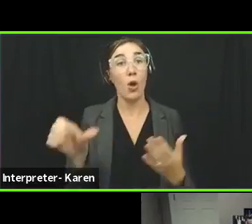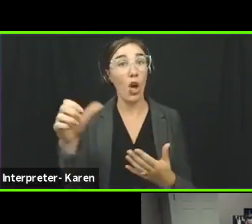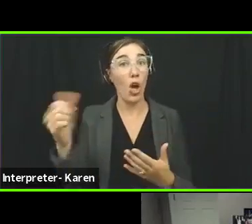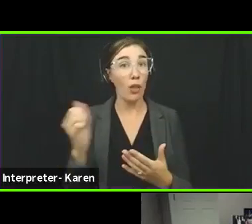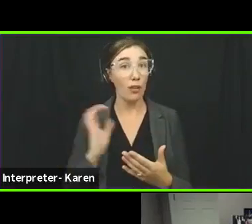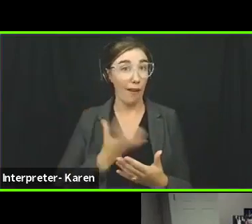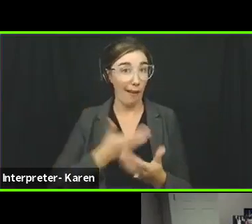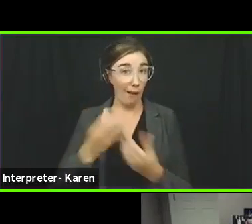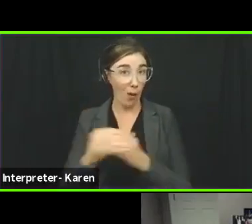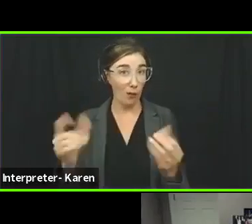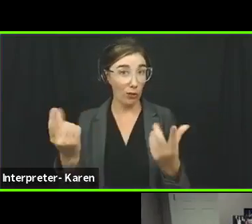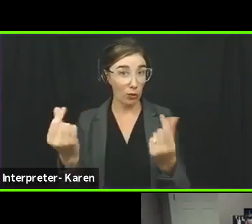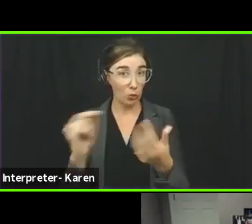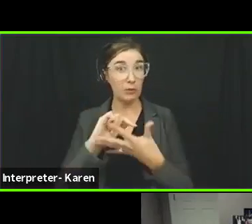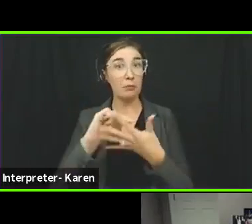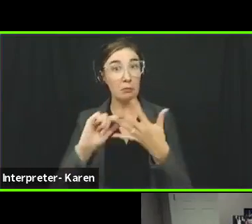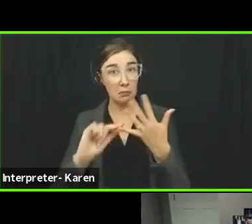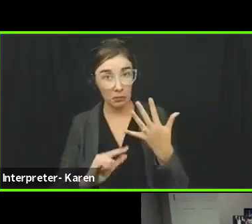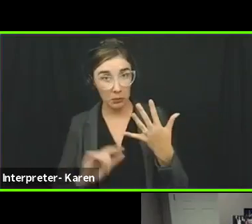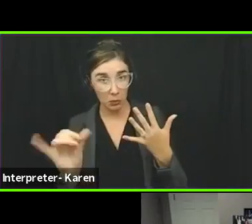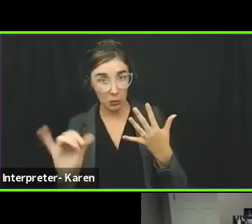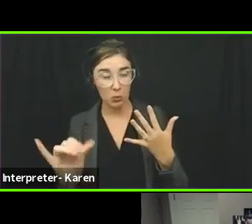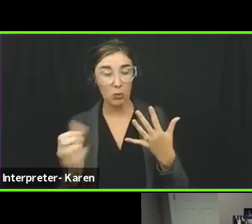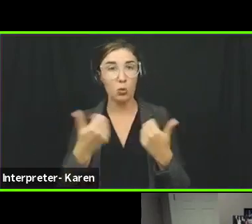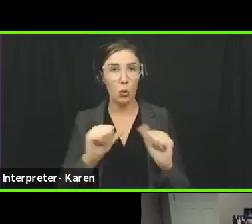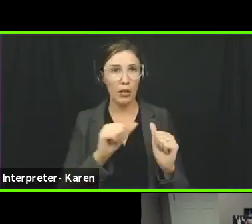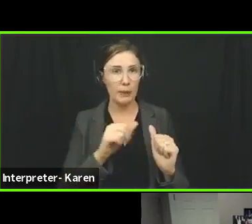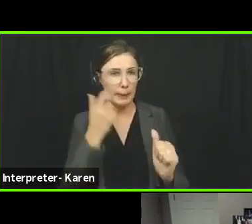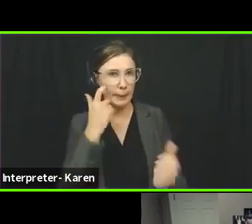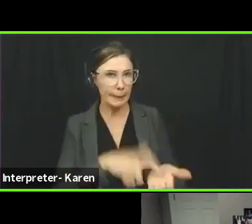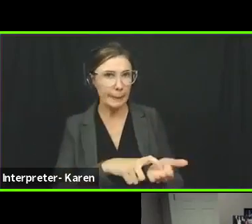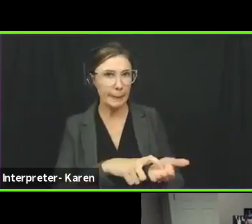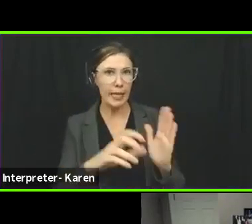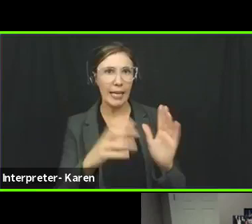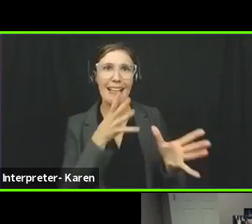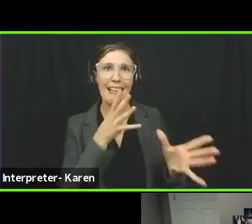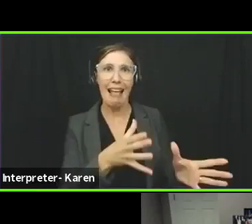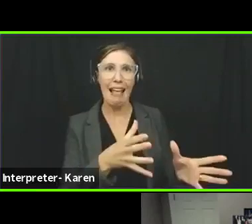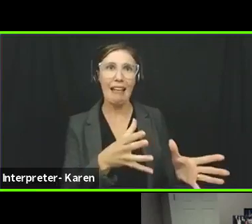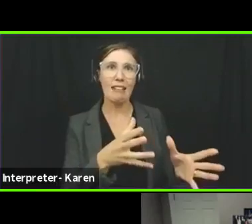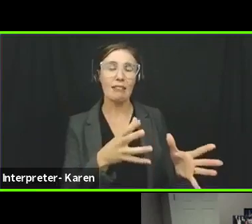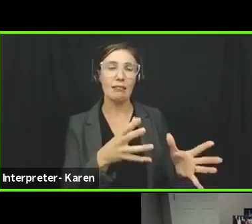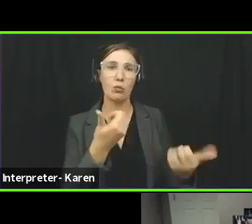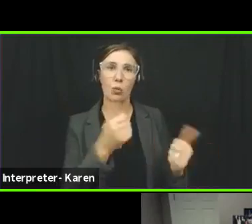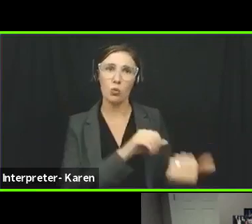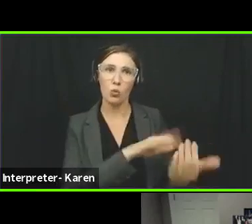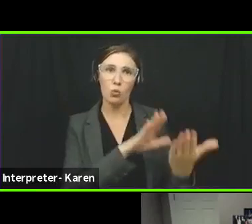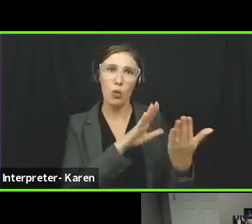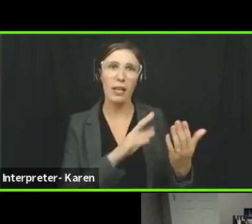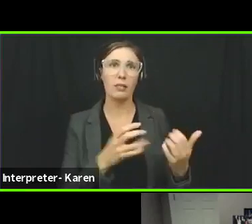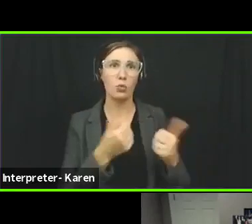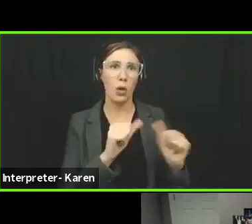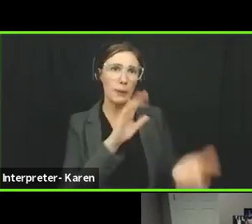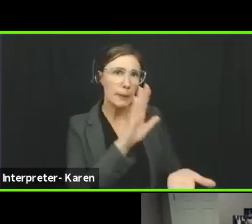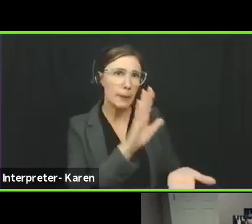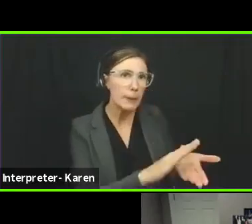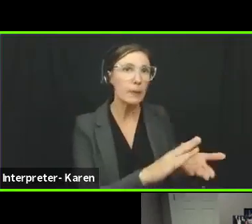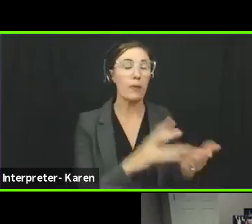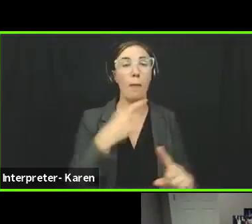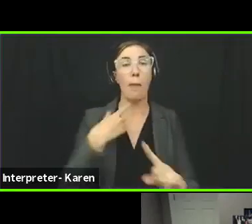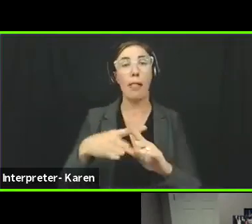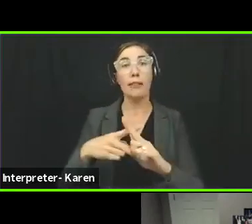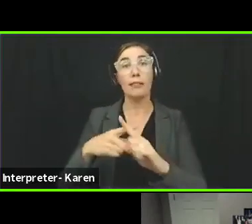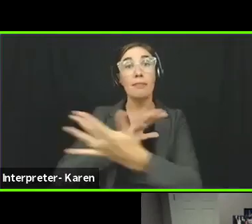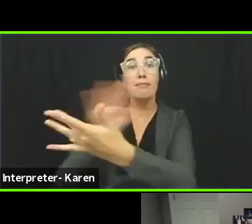in our office to try and address more proactively and work on community outreach and prevention.